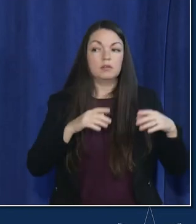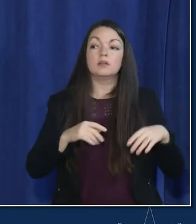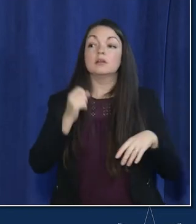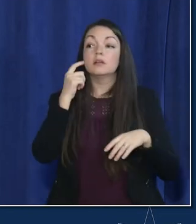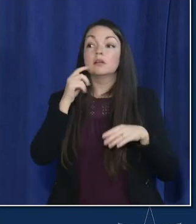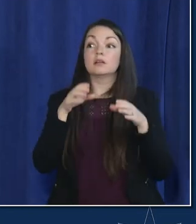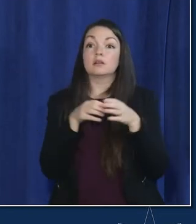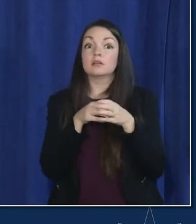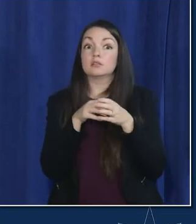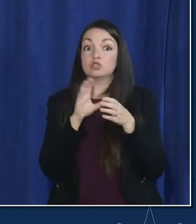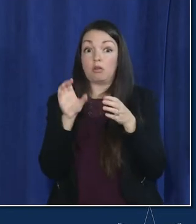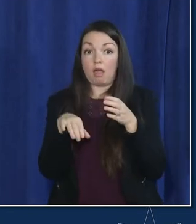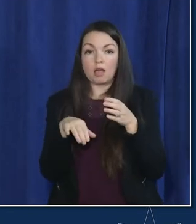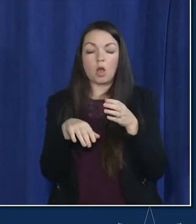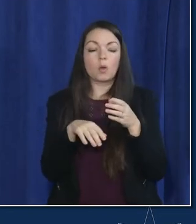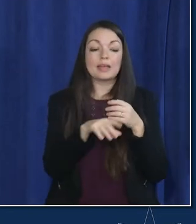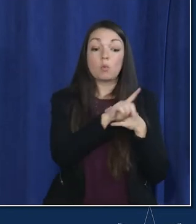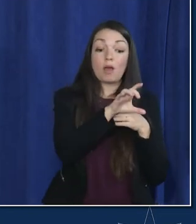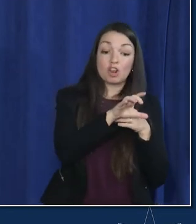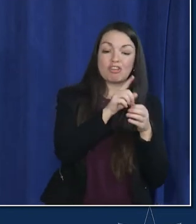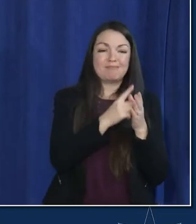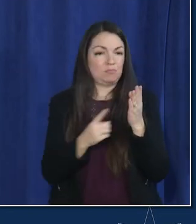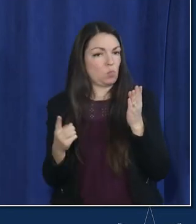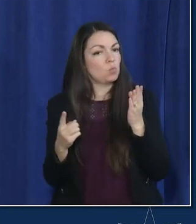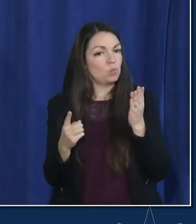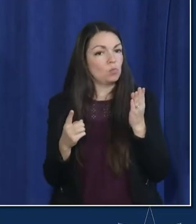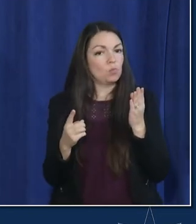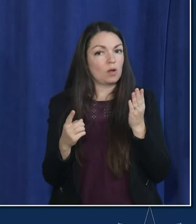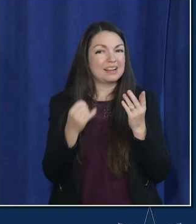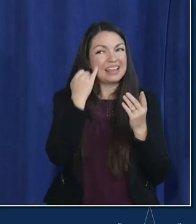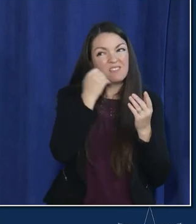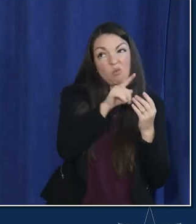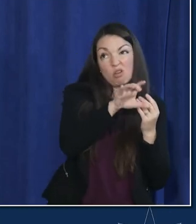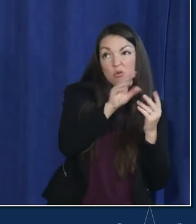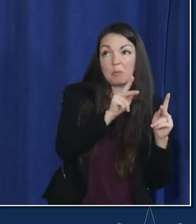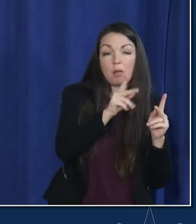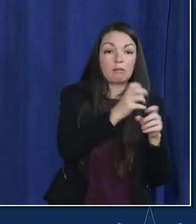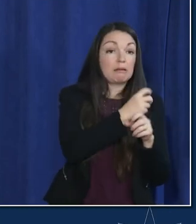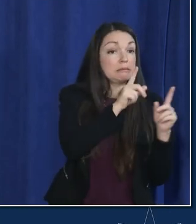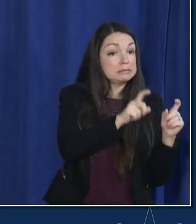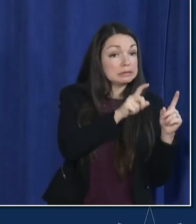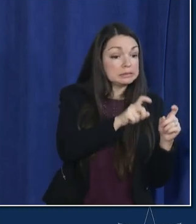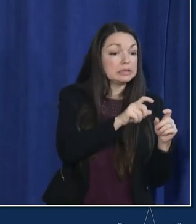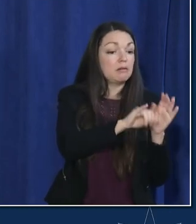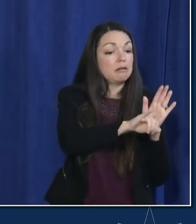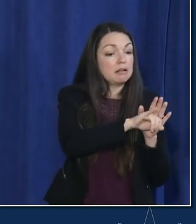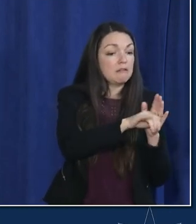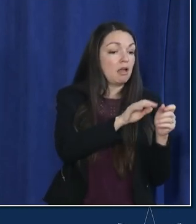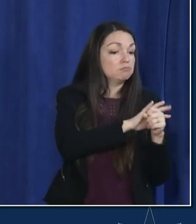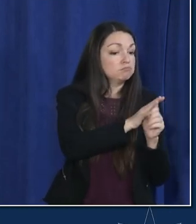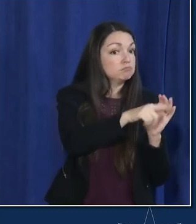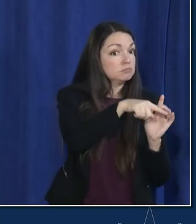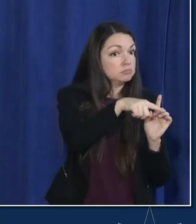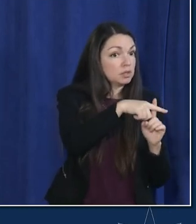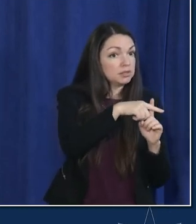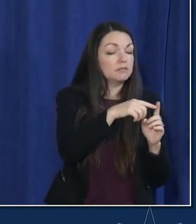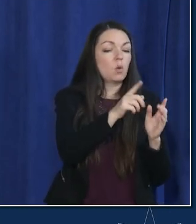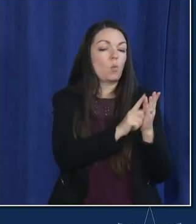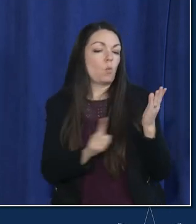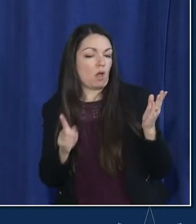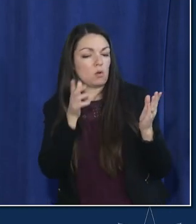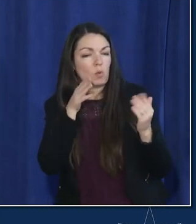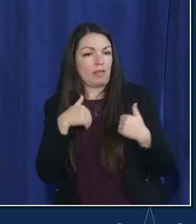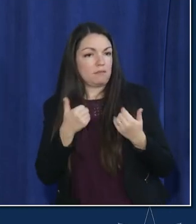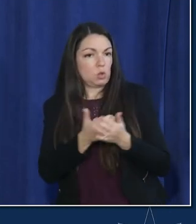regional is about one in a hundred so if there's about a hundred people who are getting tested and we identify you know one in 100 would have a new